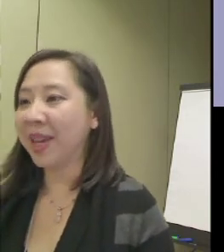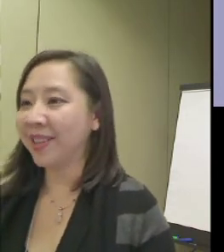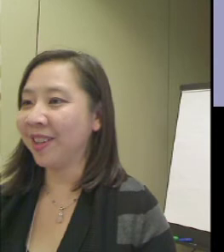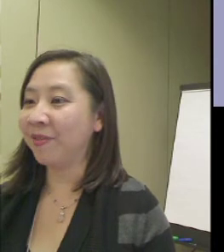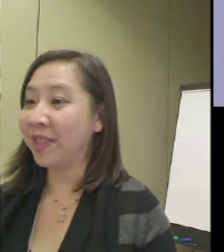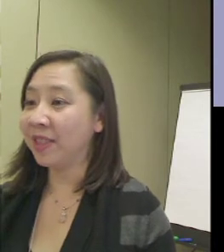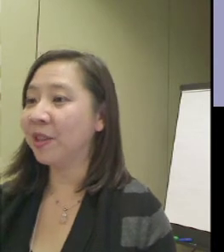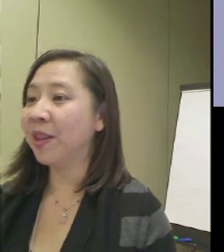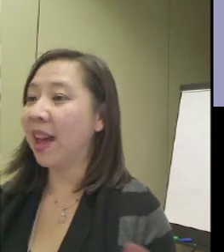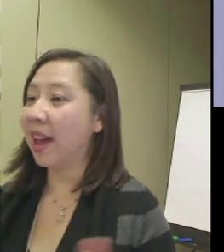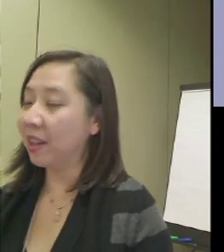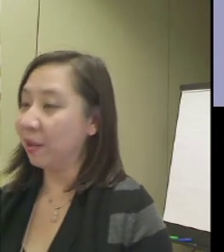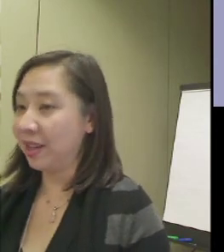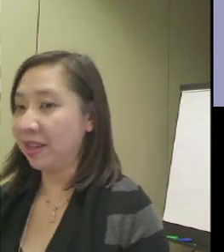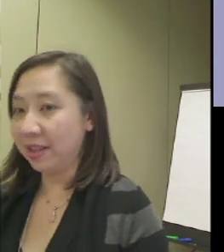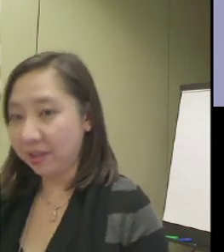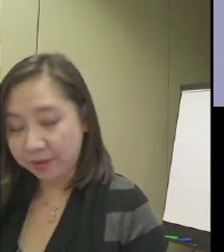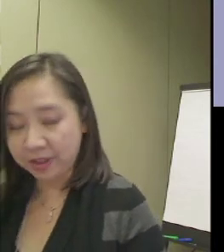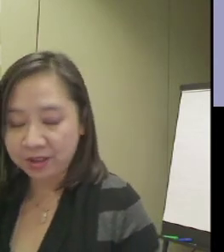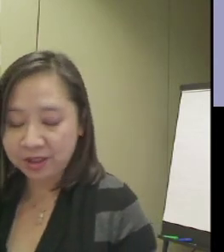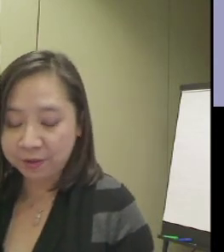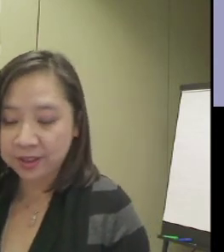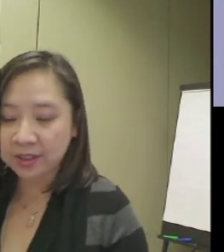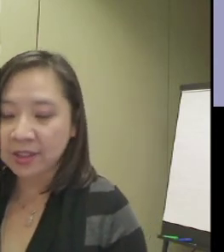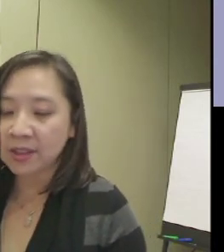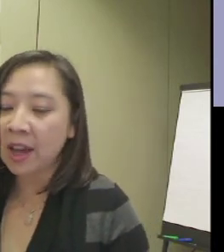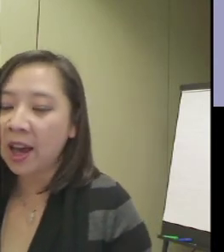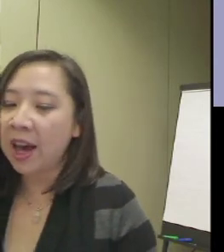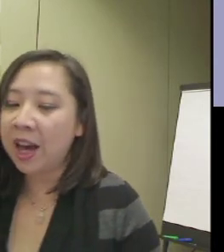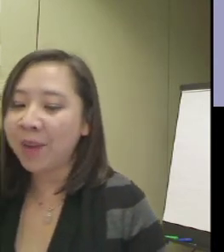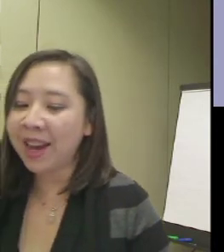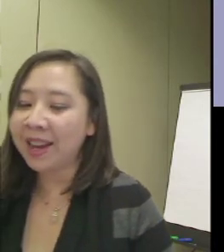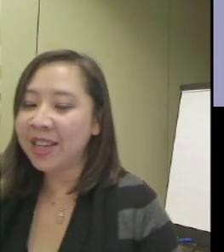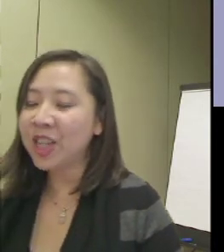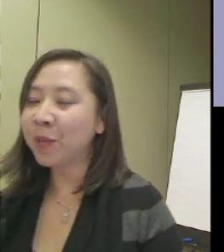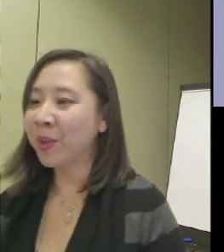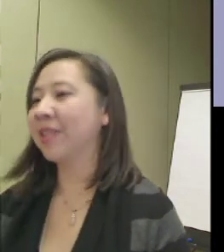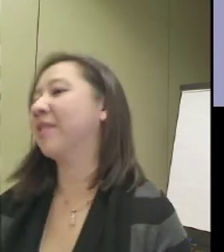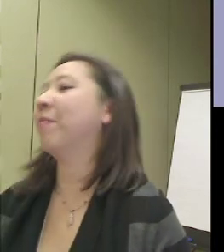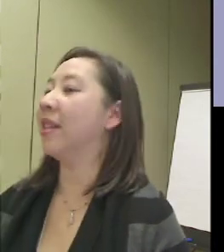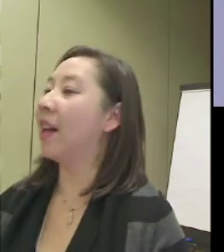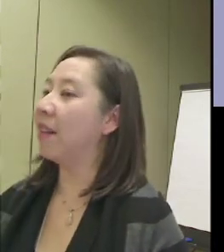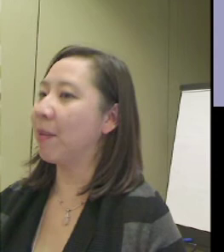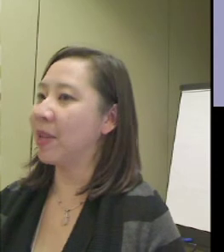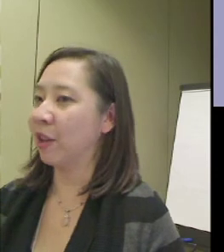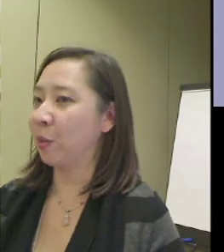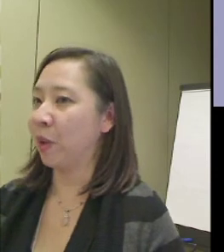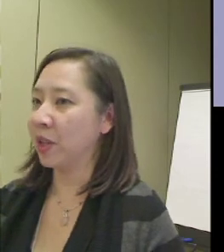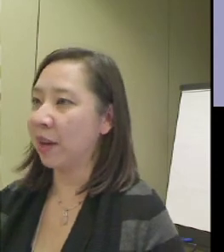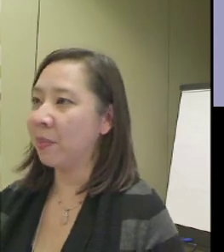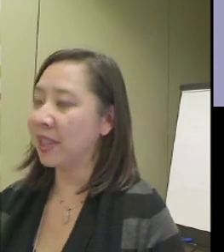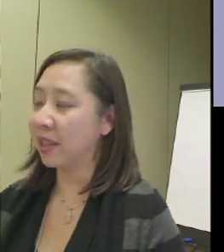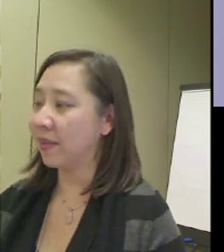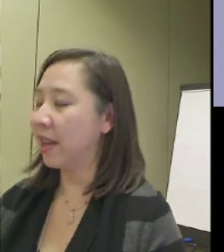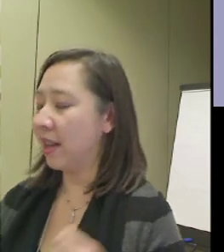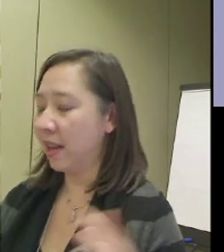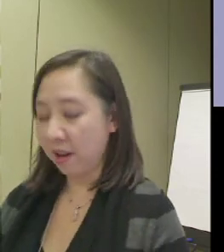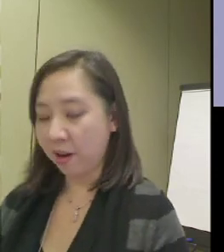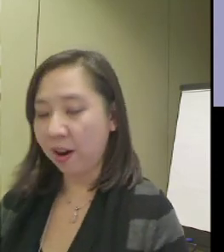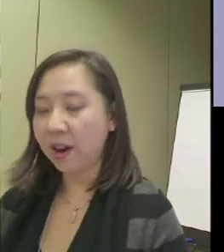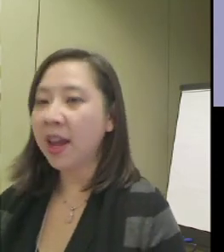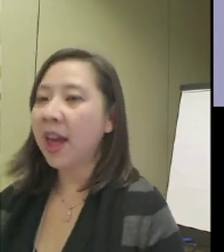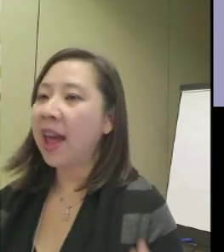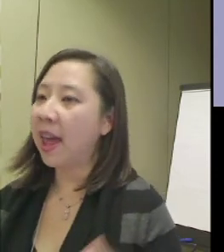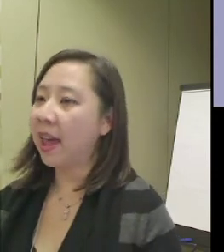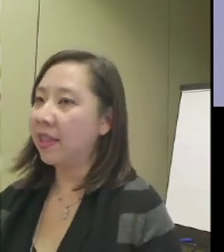cards based on physical and learning differences. And each participant of that particular workshop was given